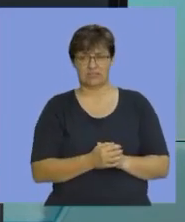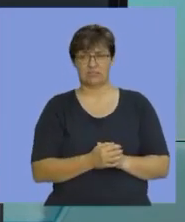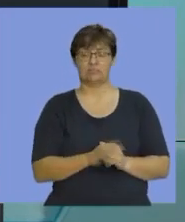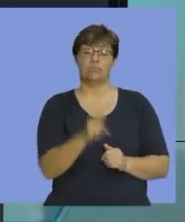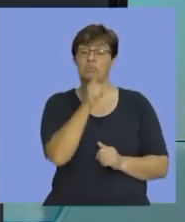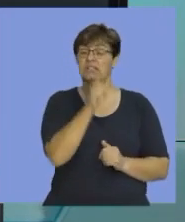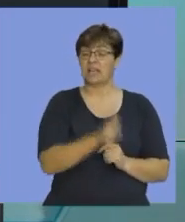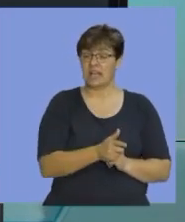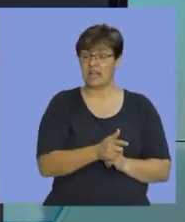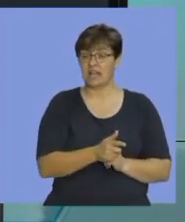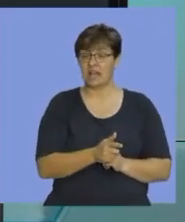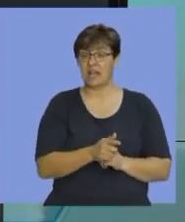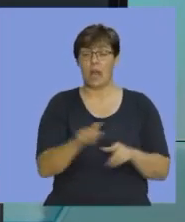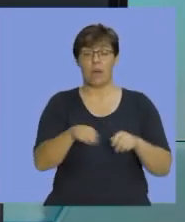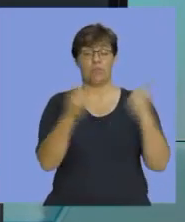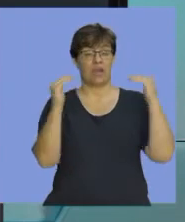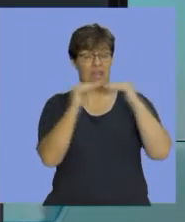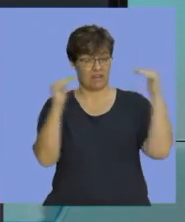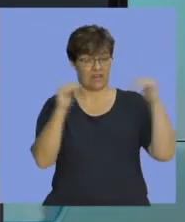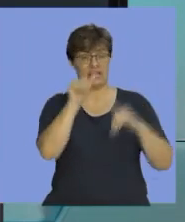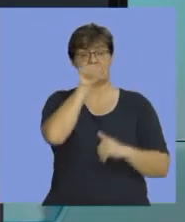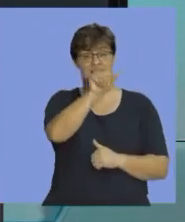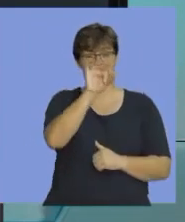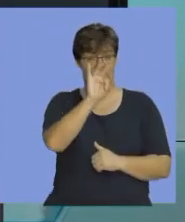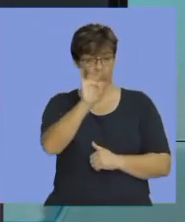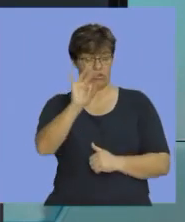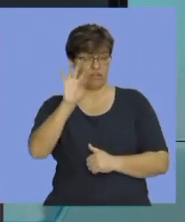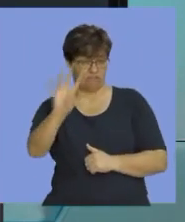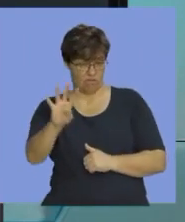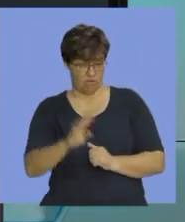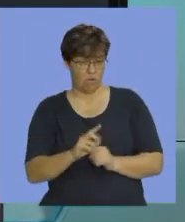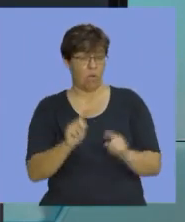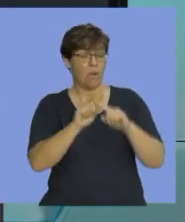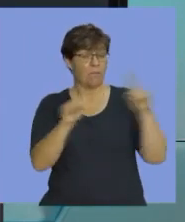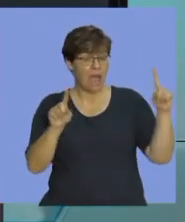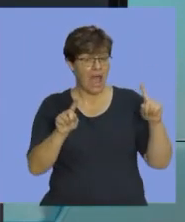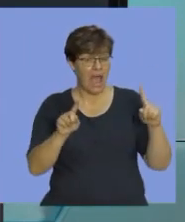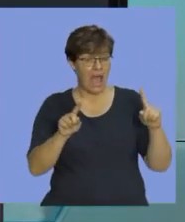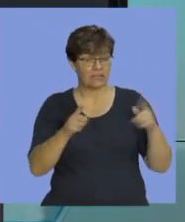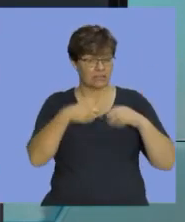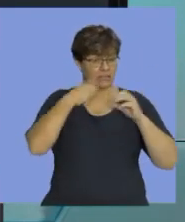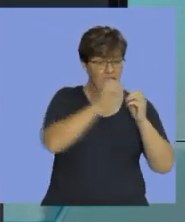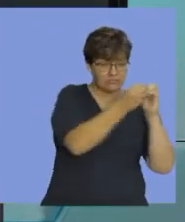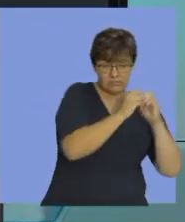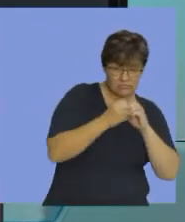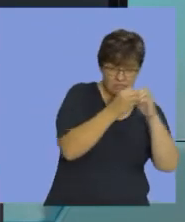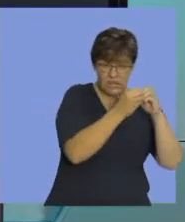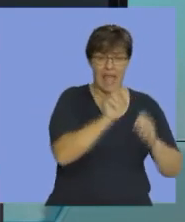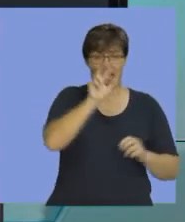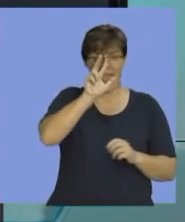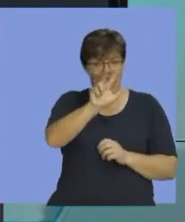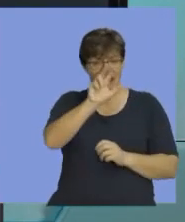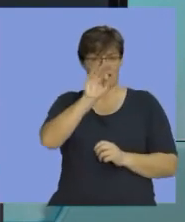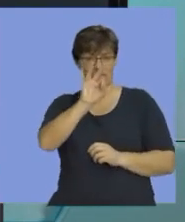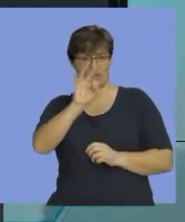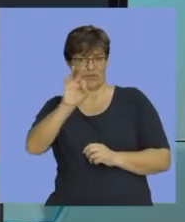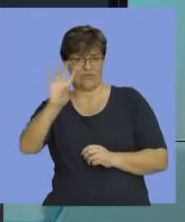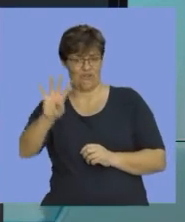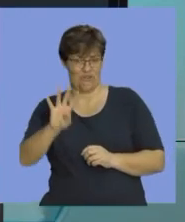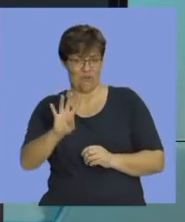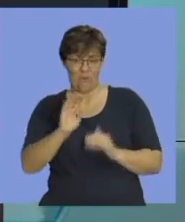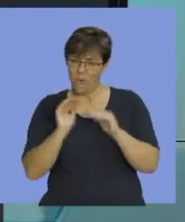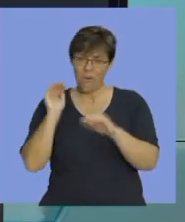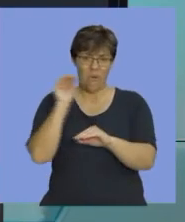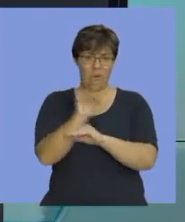We said, the break even point is 6,334, but you are manufacturing 8,334. Clearly, you can